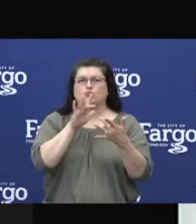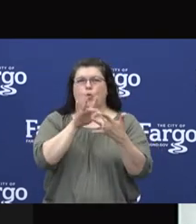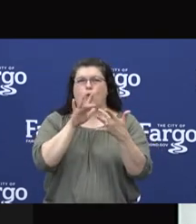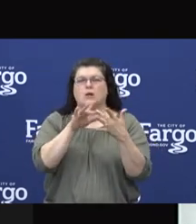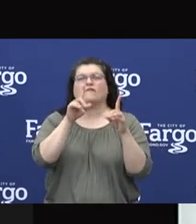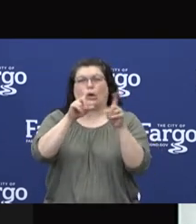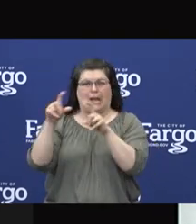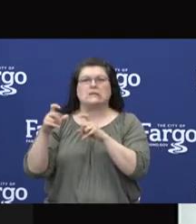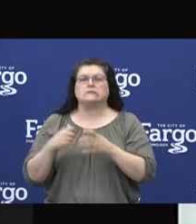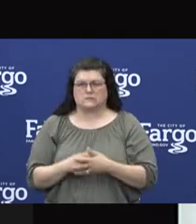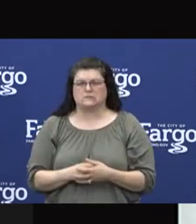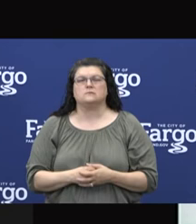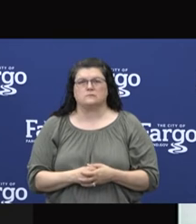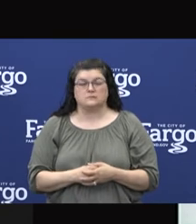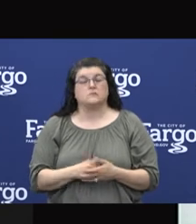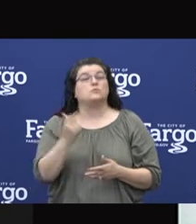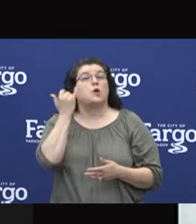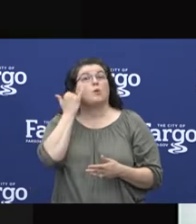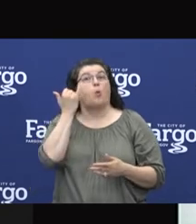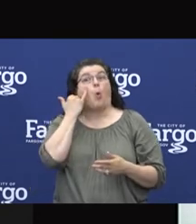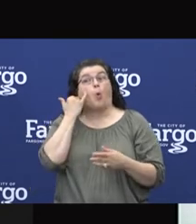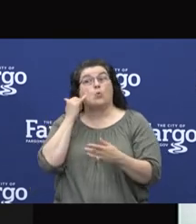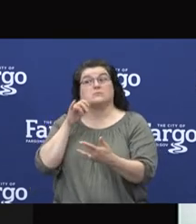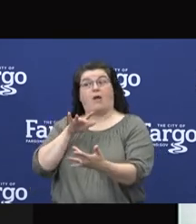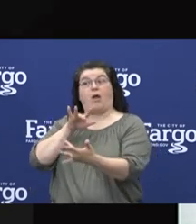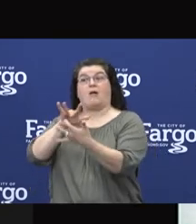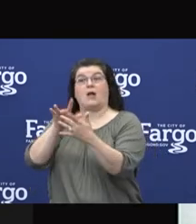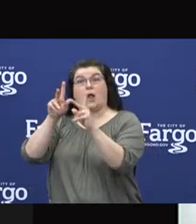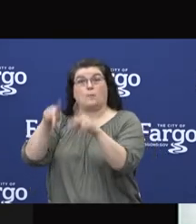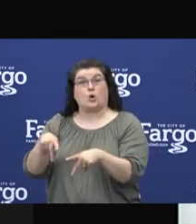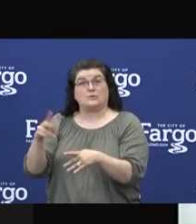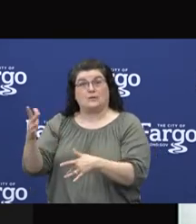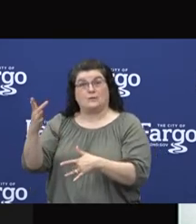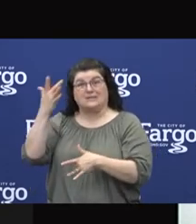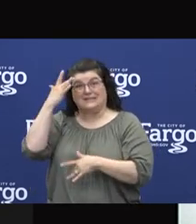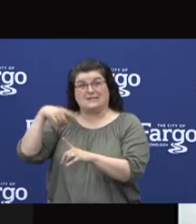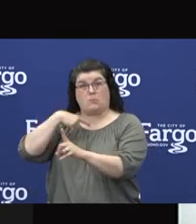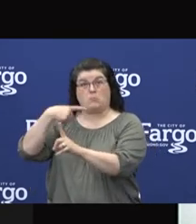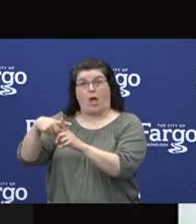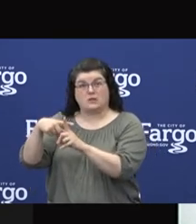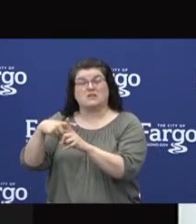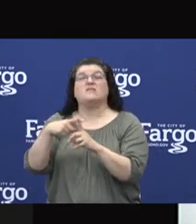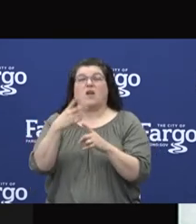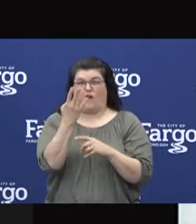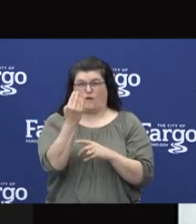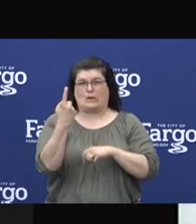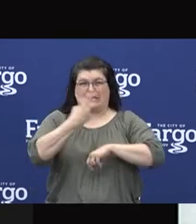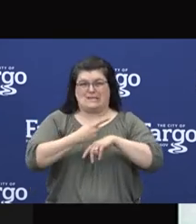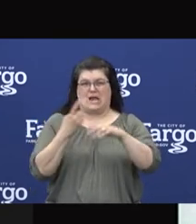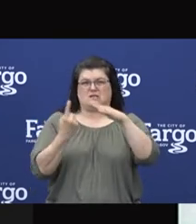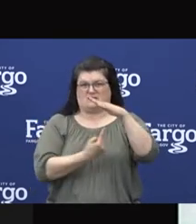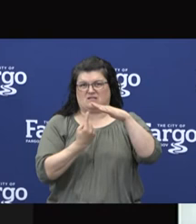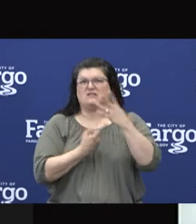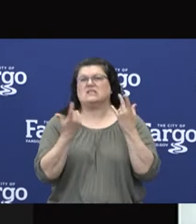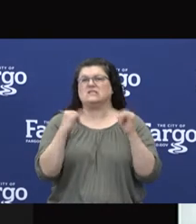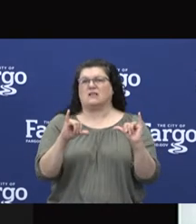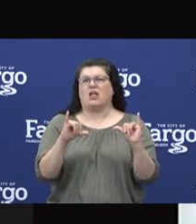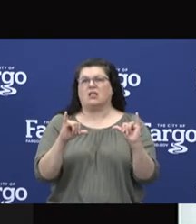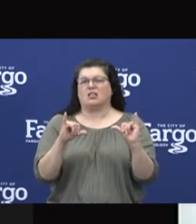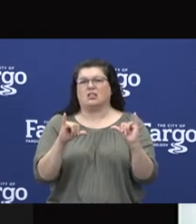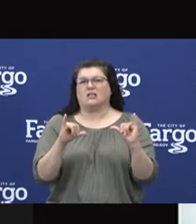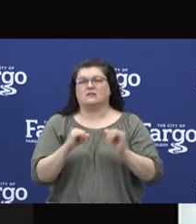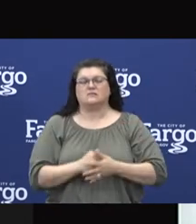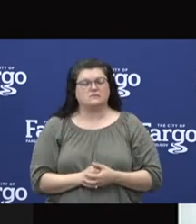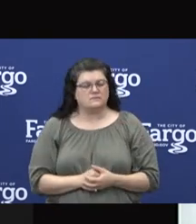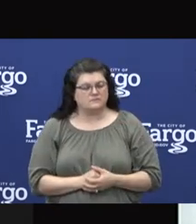if you had a strong contact, that 14-day quarantine period would still be in place. At